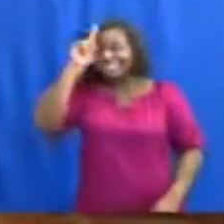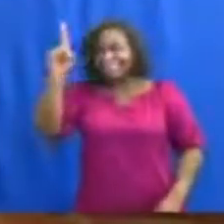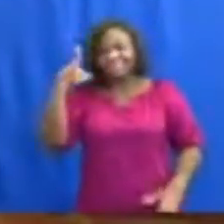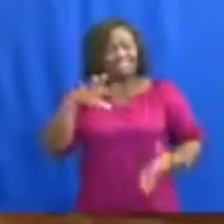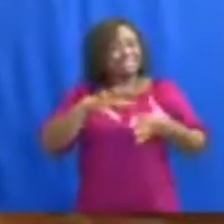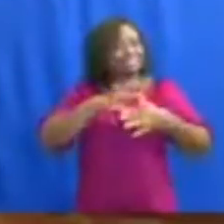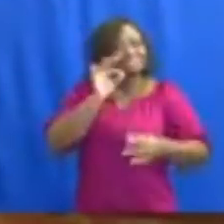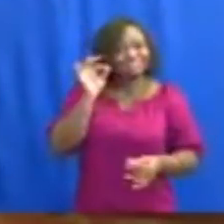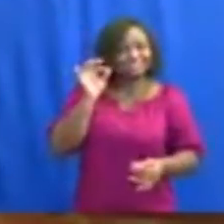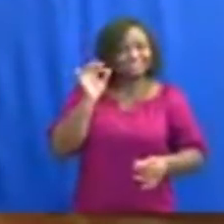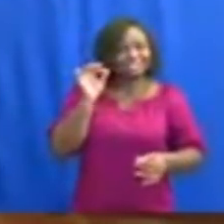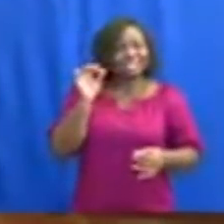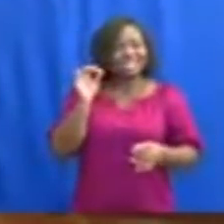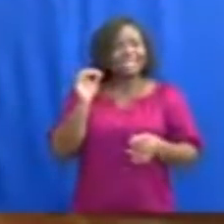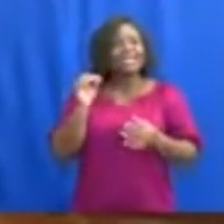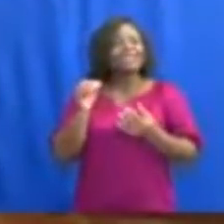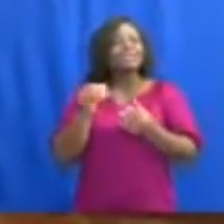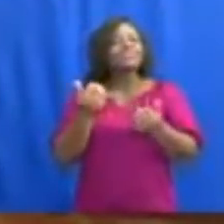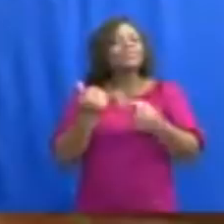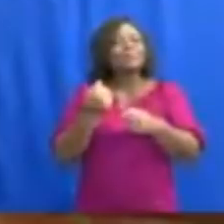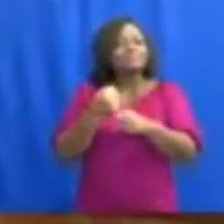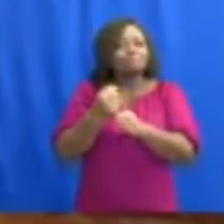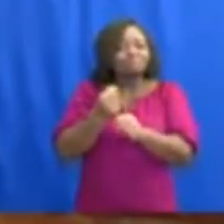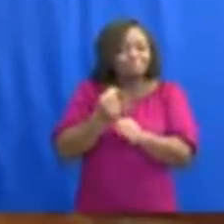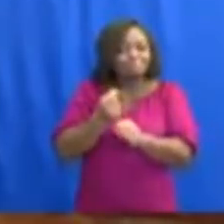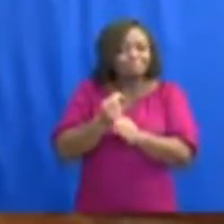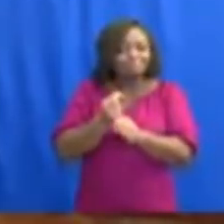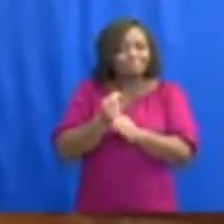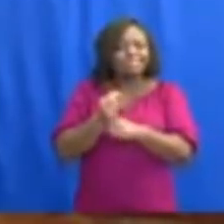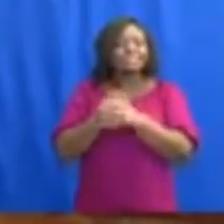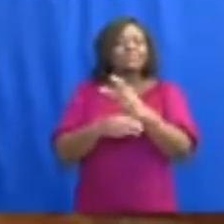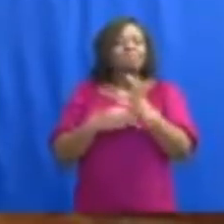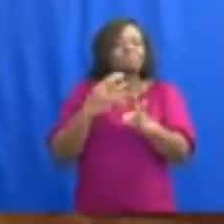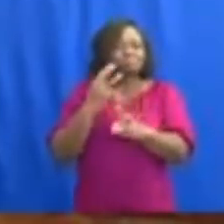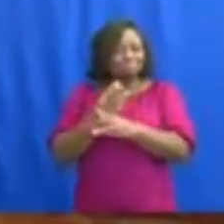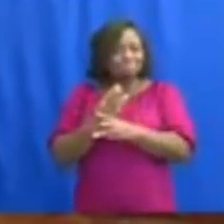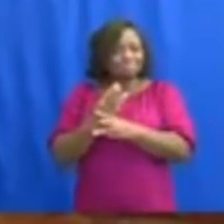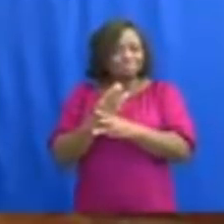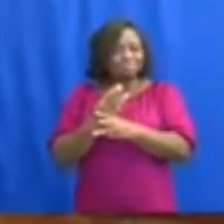spiritual and commercial products of the world, unquote.